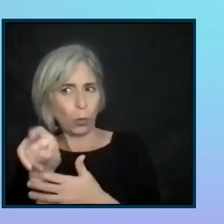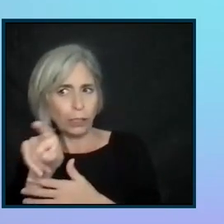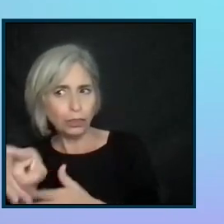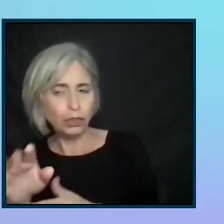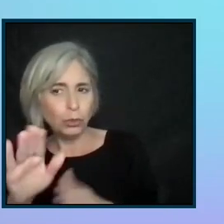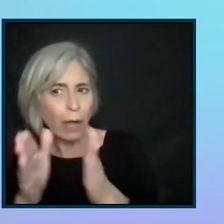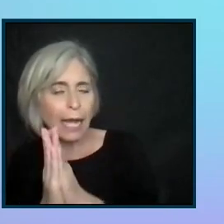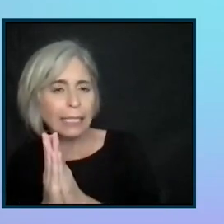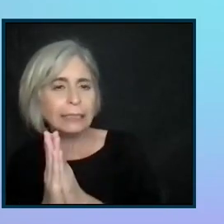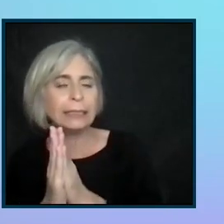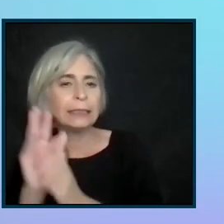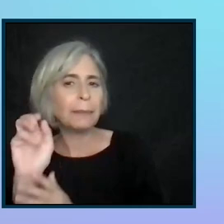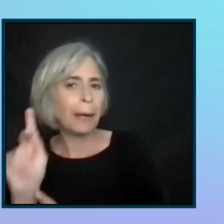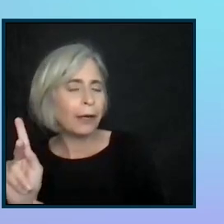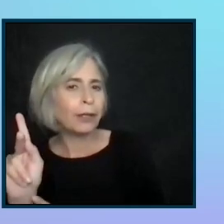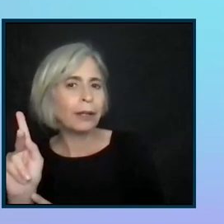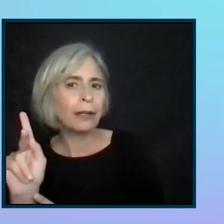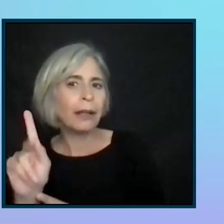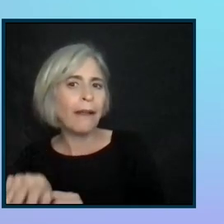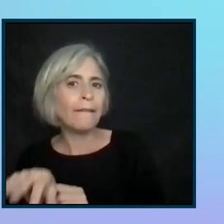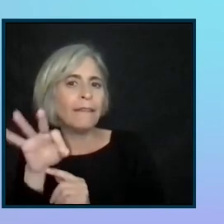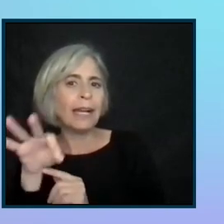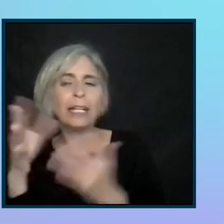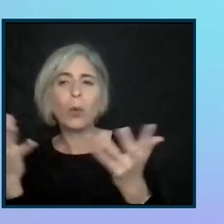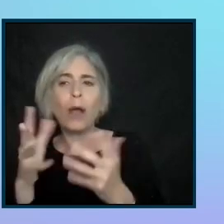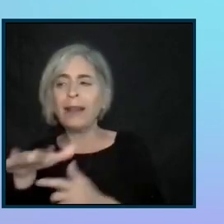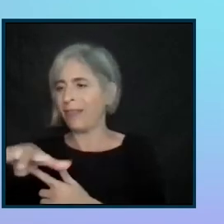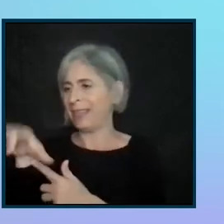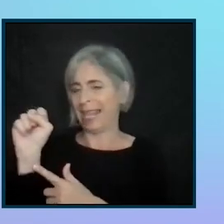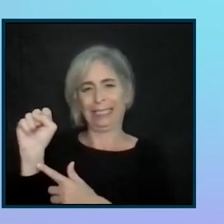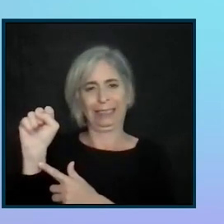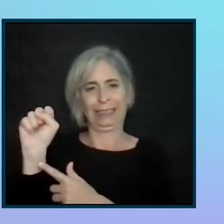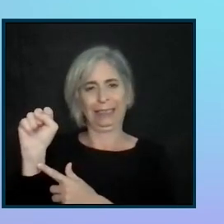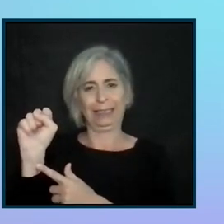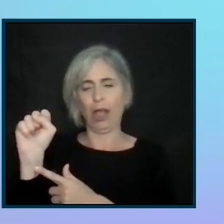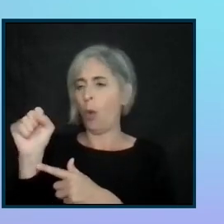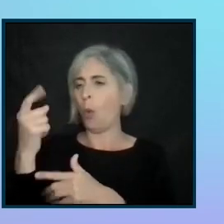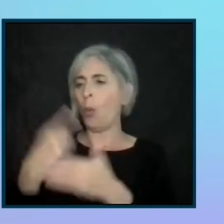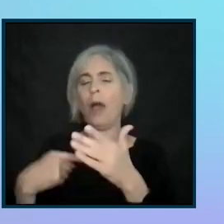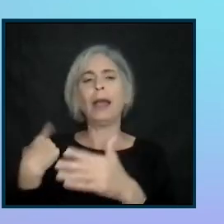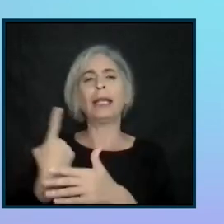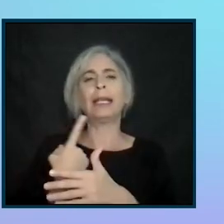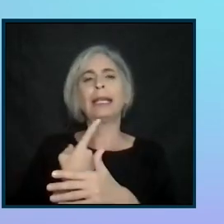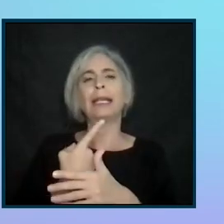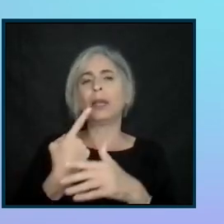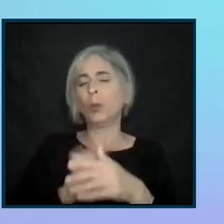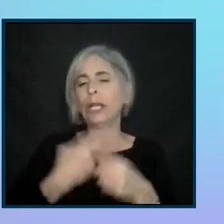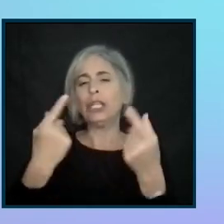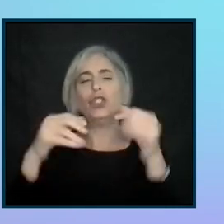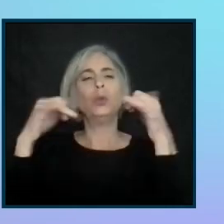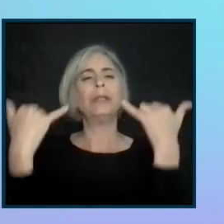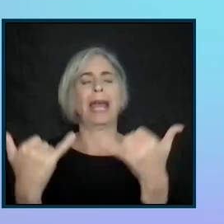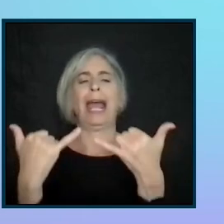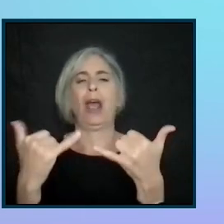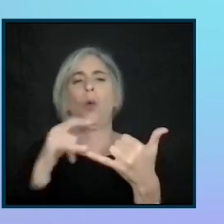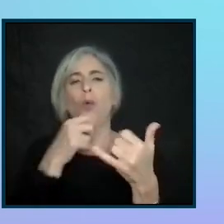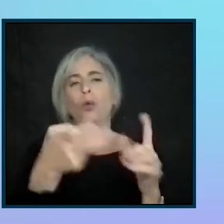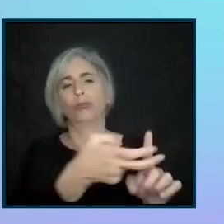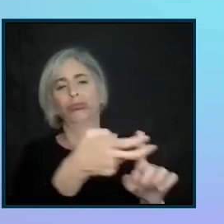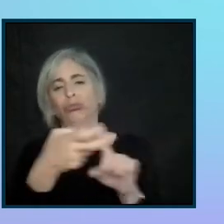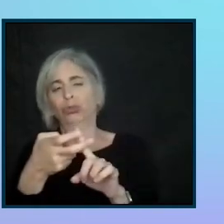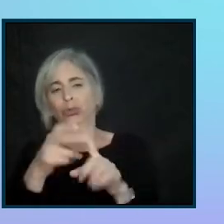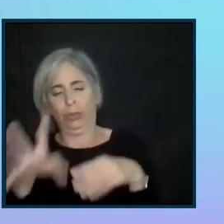finding the yes. You know, what can we do now? What can, who can we bring in? You know,